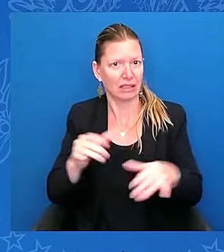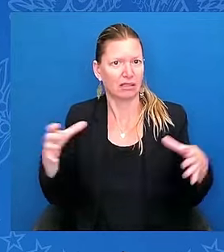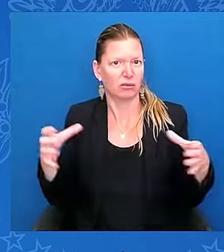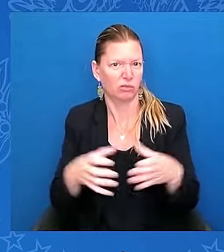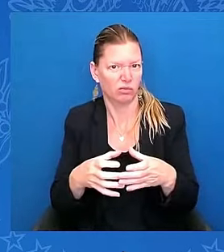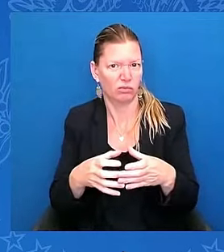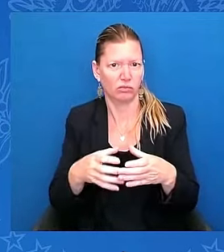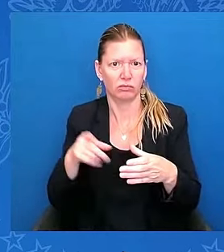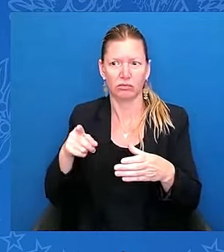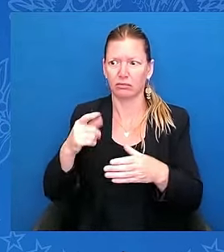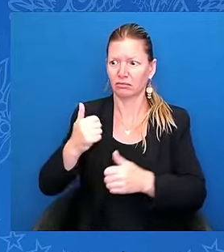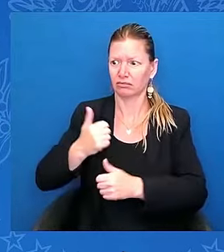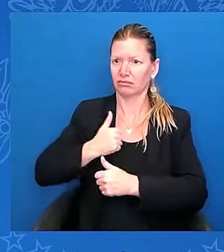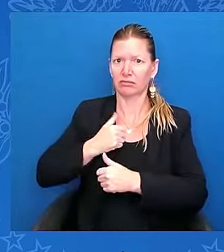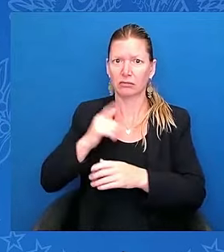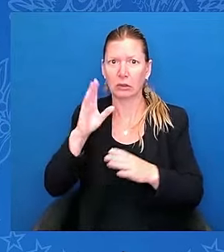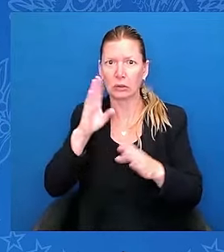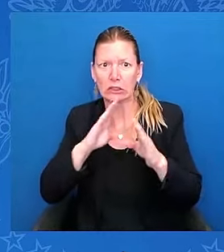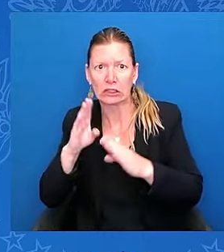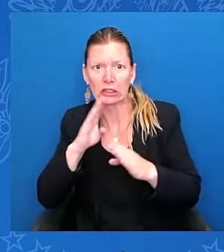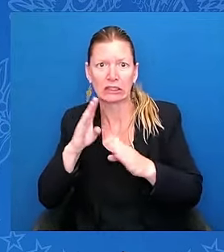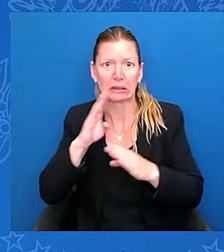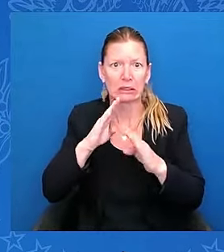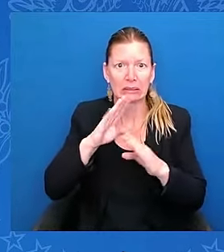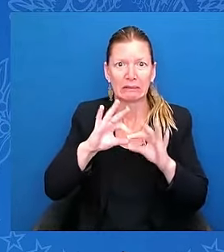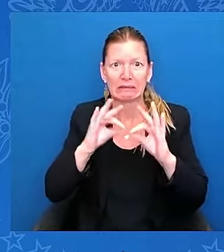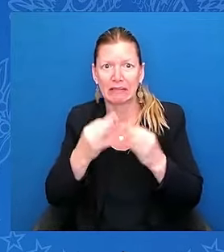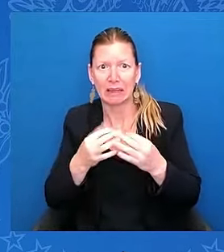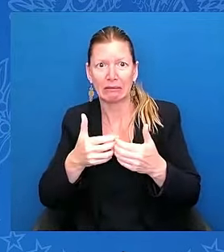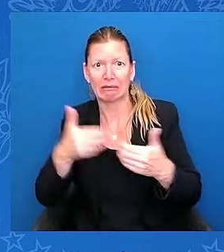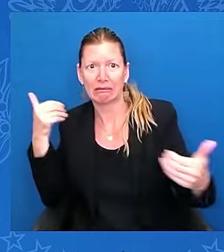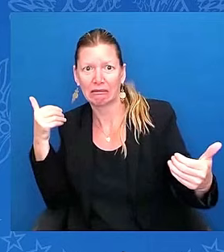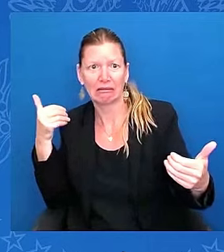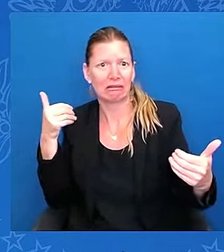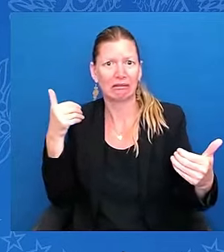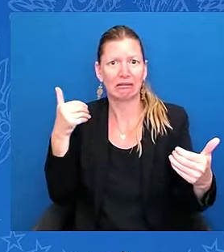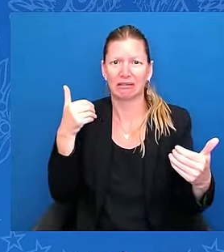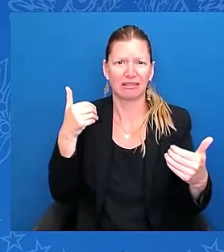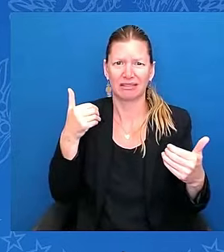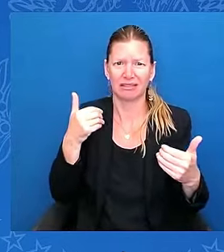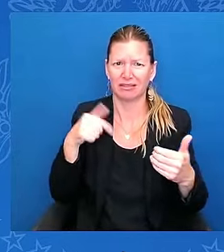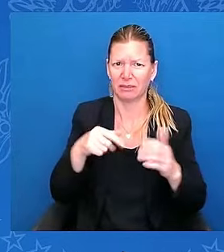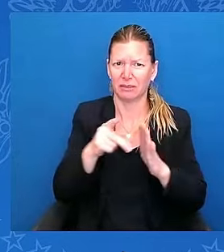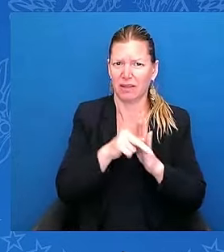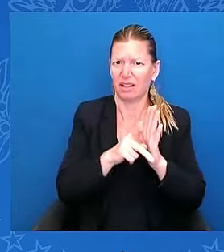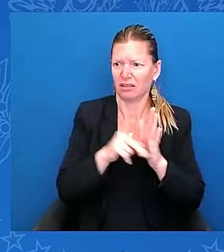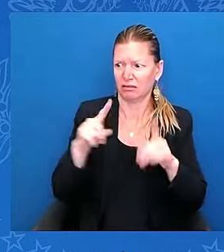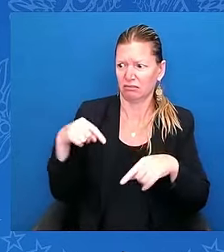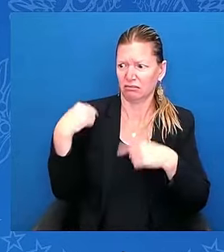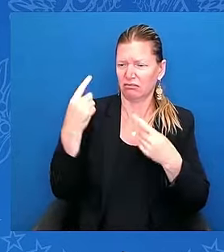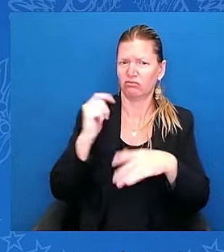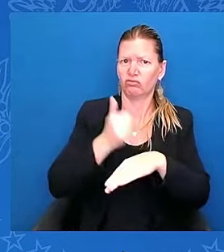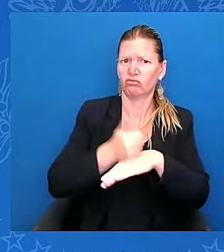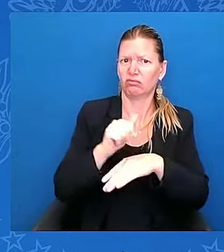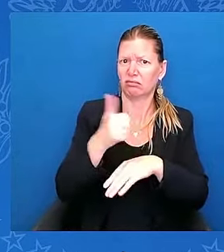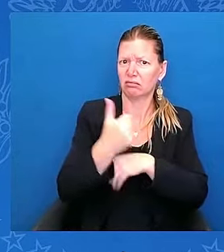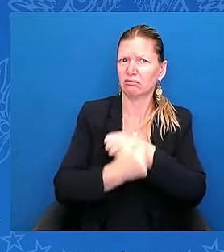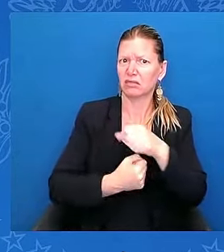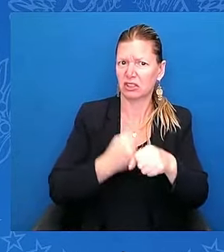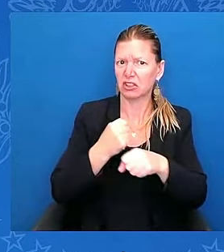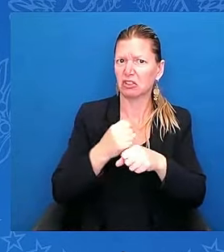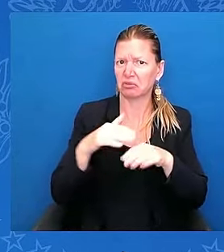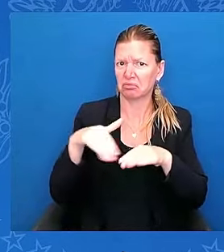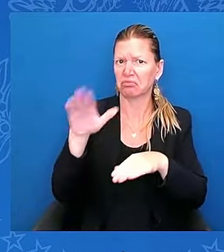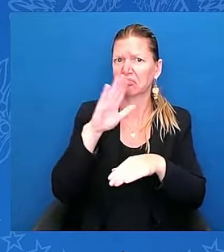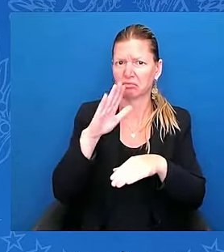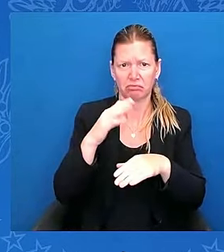in place for over a decade, and it's working well, and so will the new one. Look, let me close with this. I refuse to believe that to